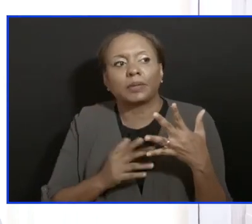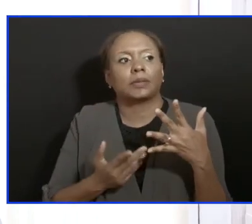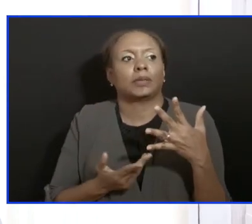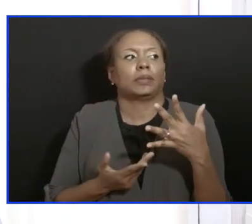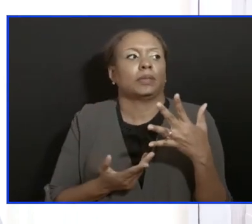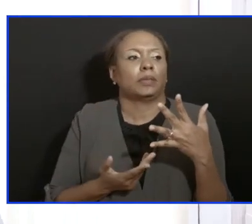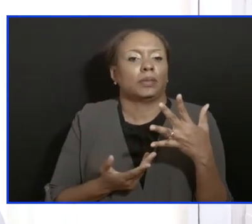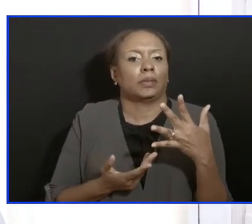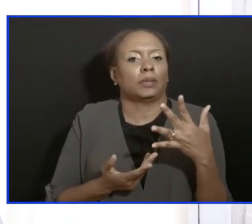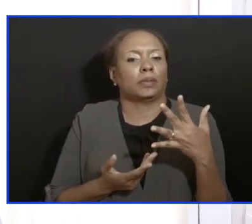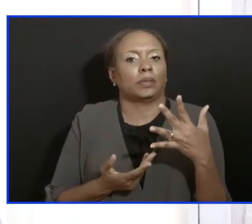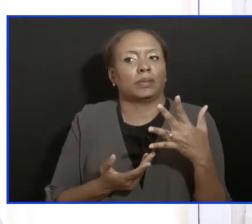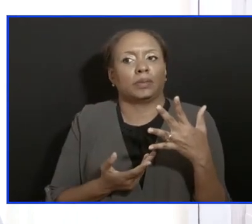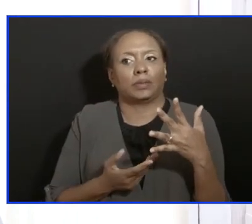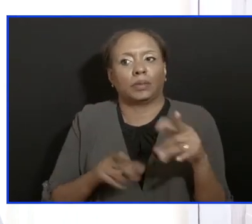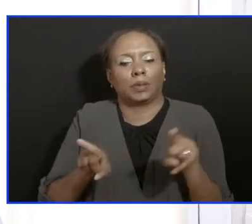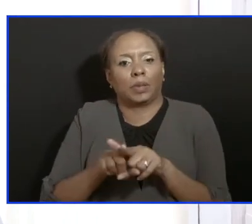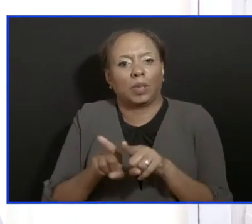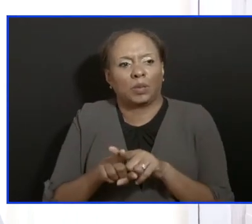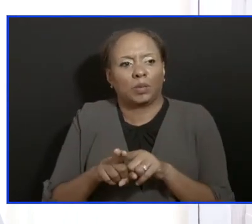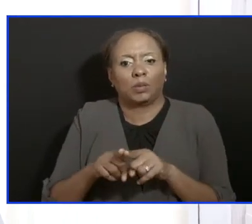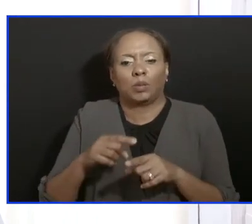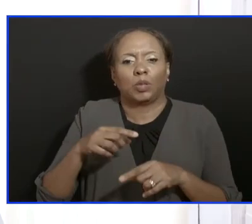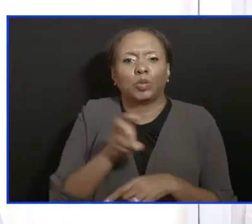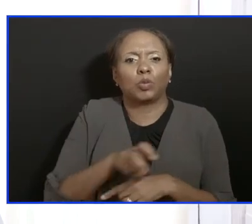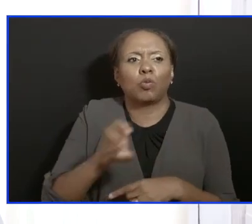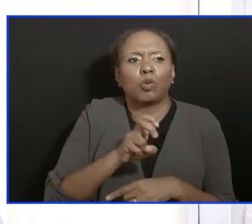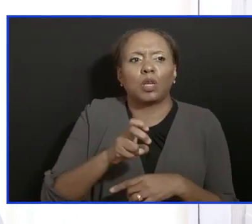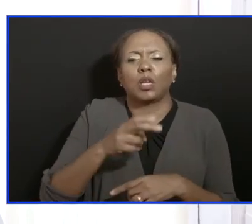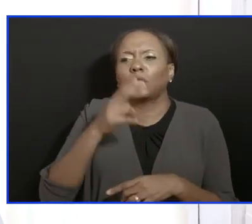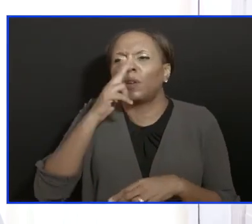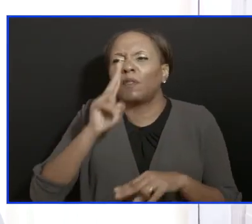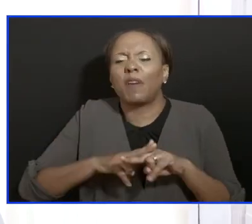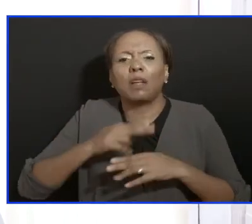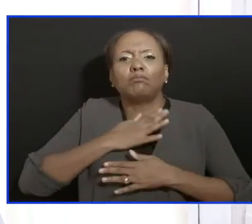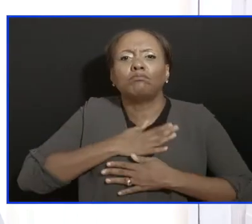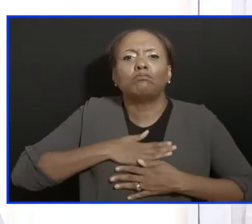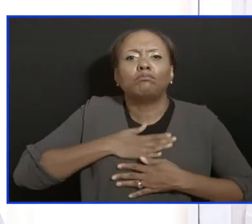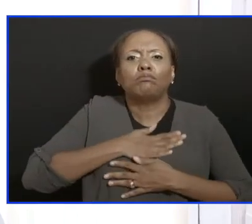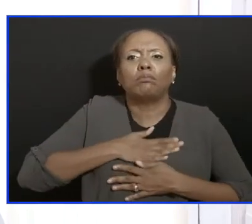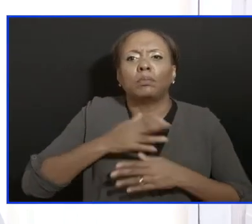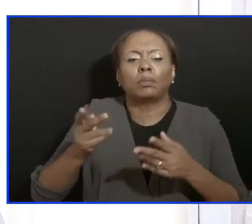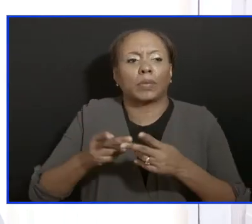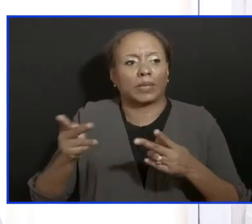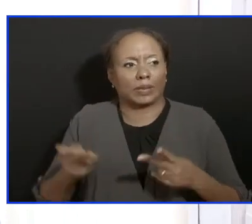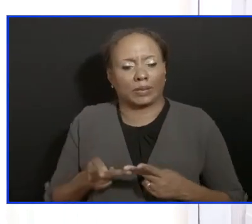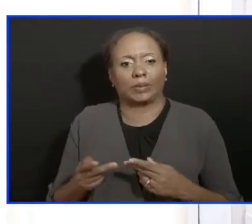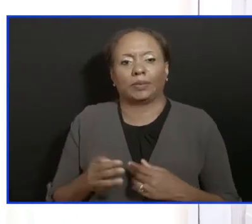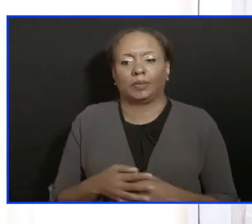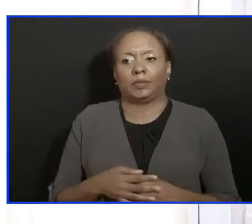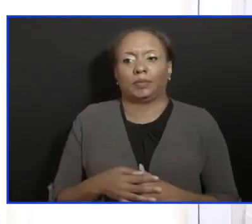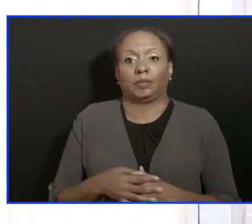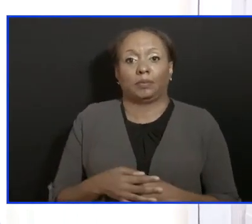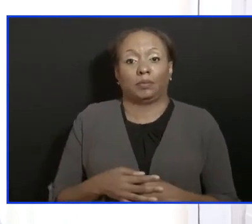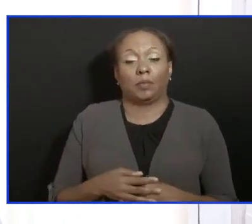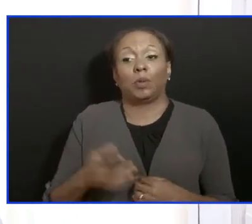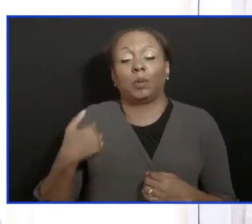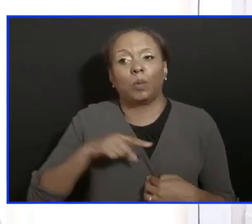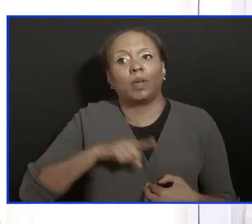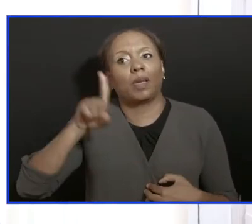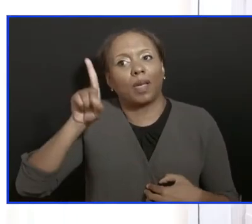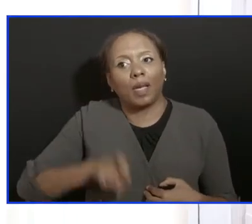sector as well as tourism attractions. And why are we saying this? My friends, we have to get back to normal.